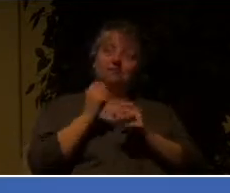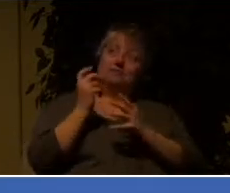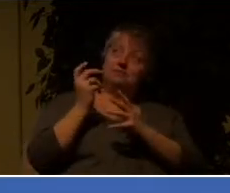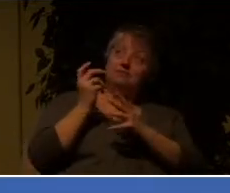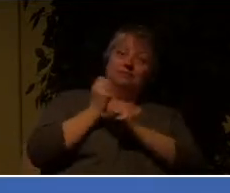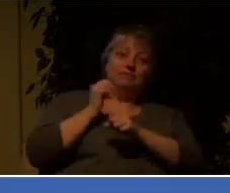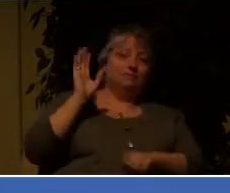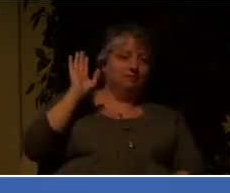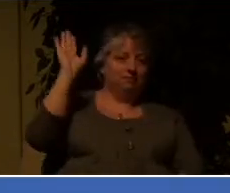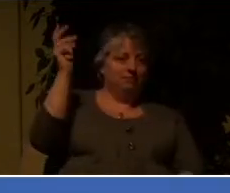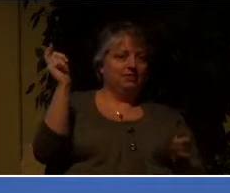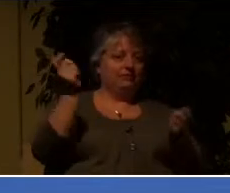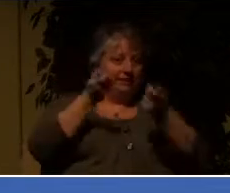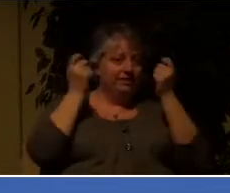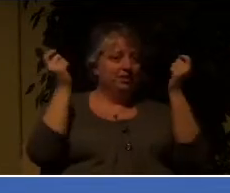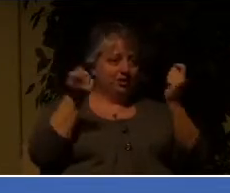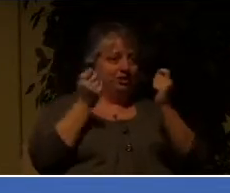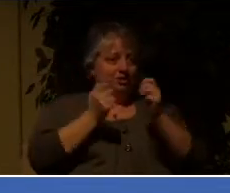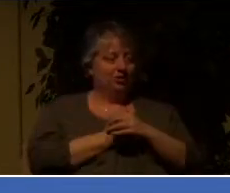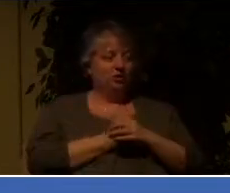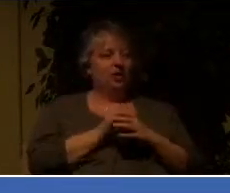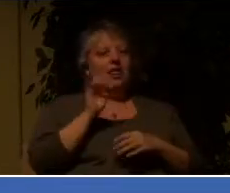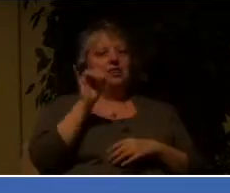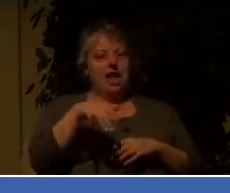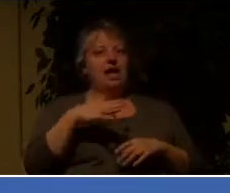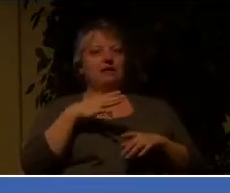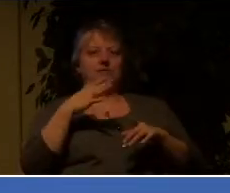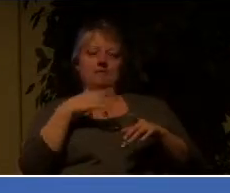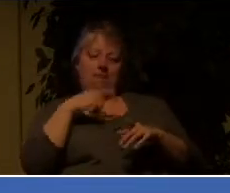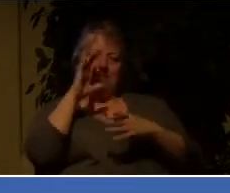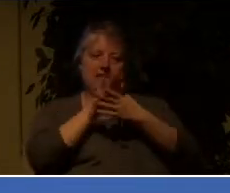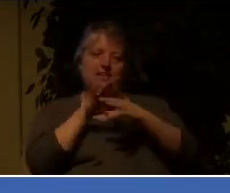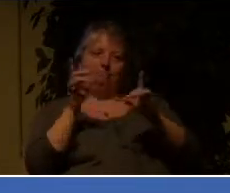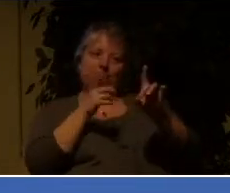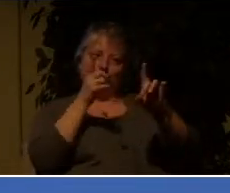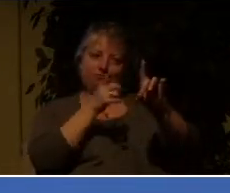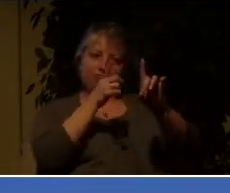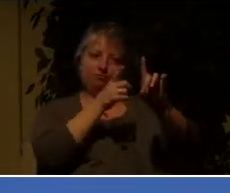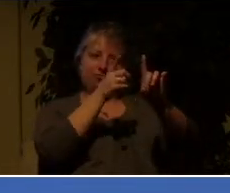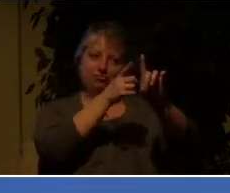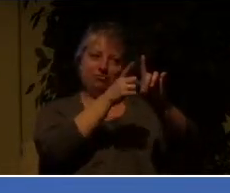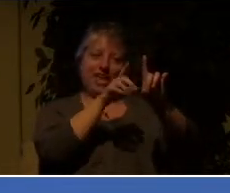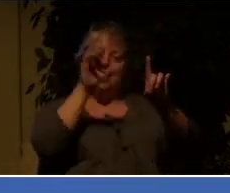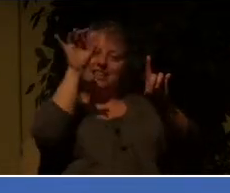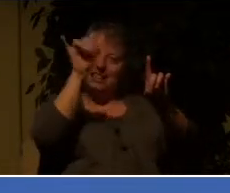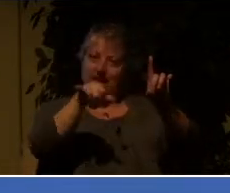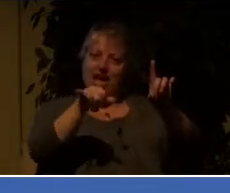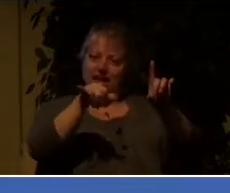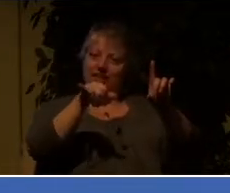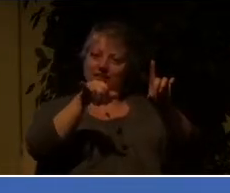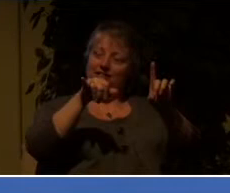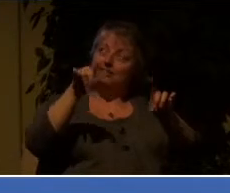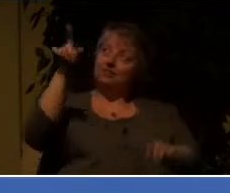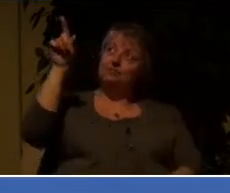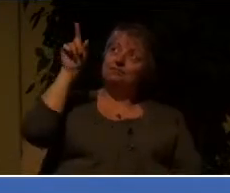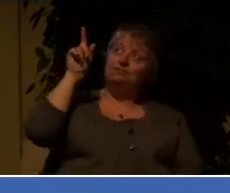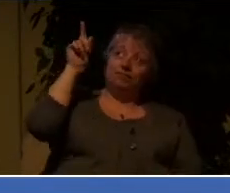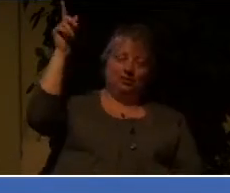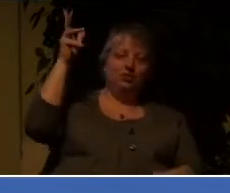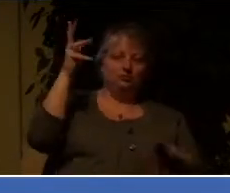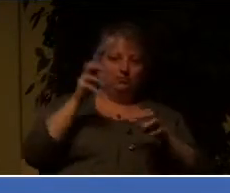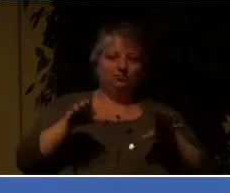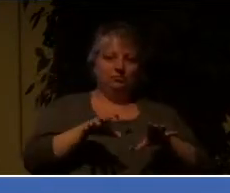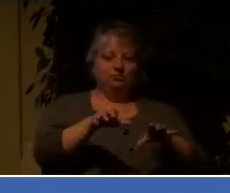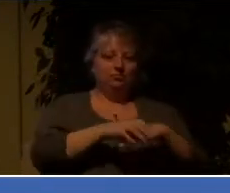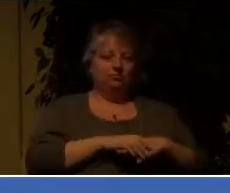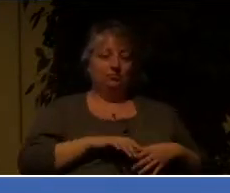That's where we're going. And that I believe with all my heart is what God wants to do. Suffering is not in